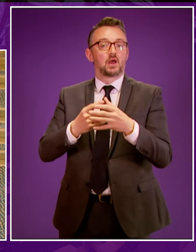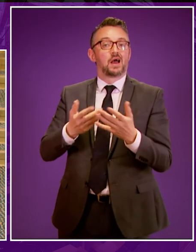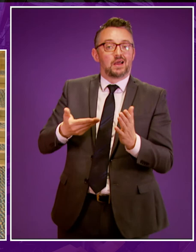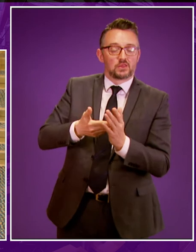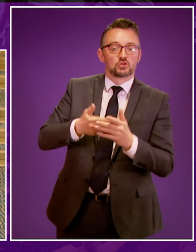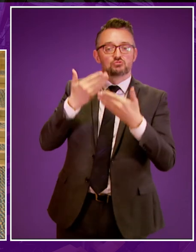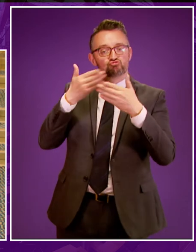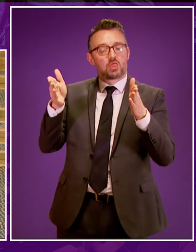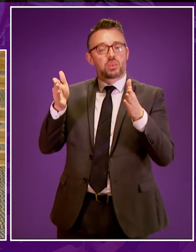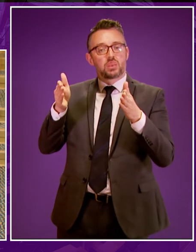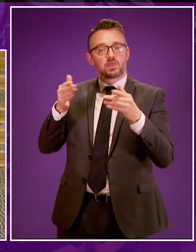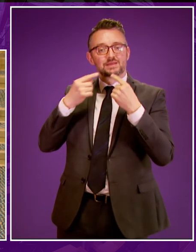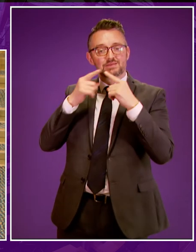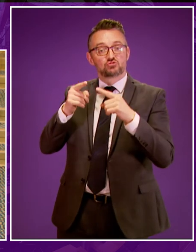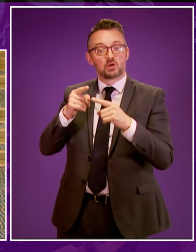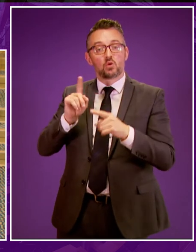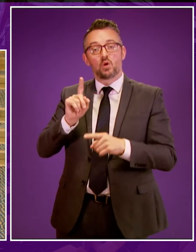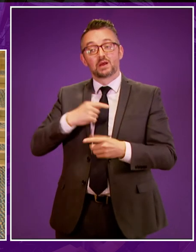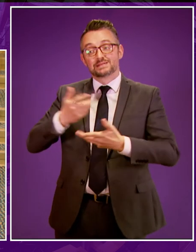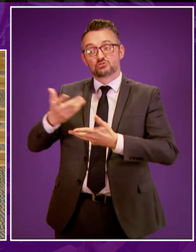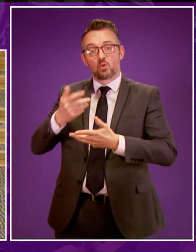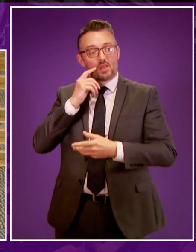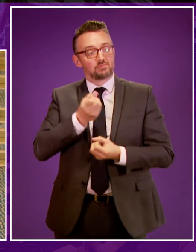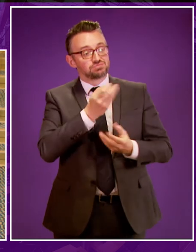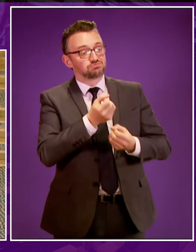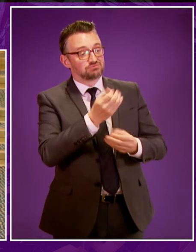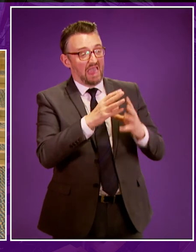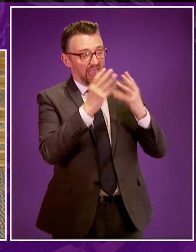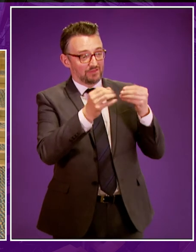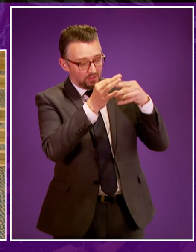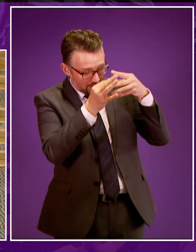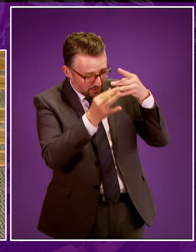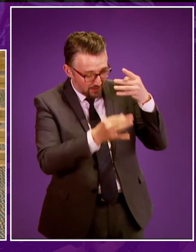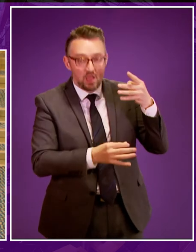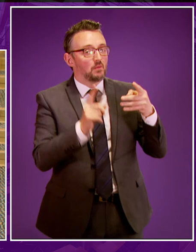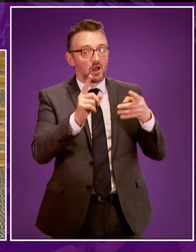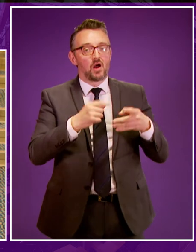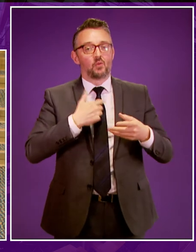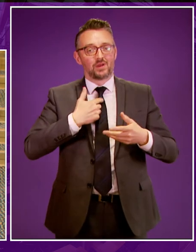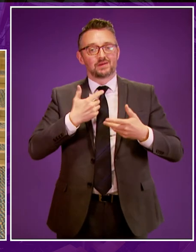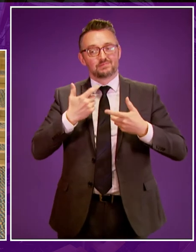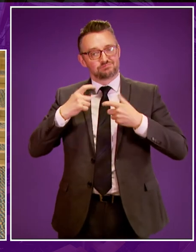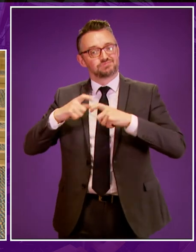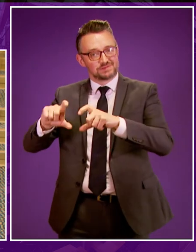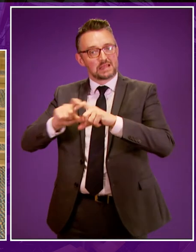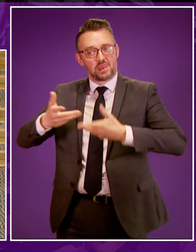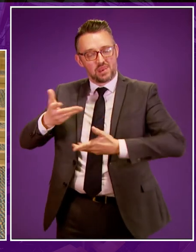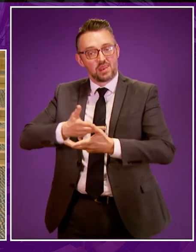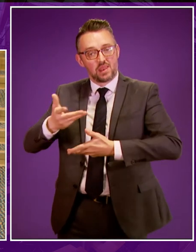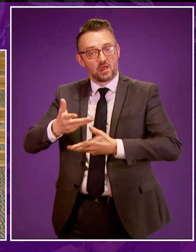Council for Scotland so while I can't give her a blow-by-blow account of those discussions she can rest assured those discussions are ongoing and when we have